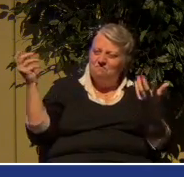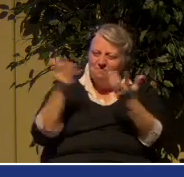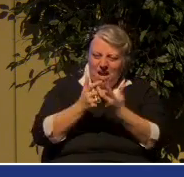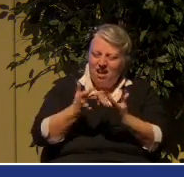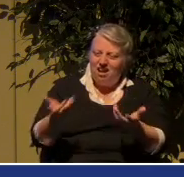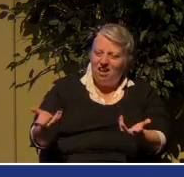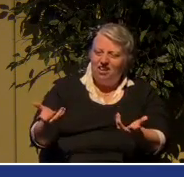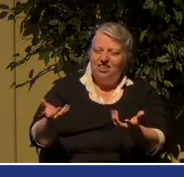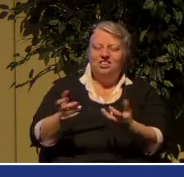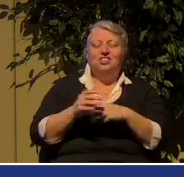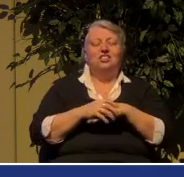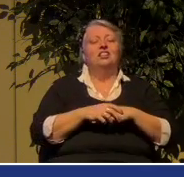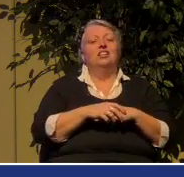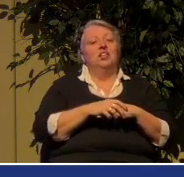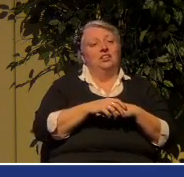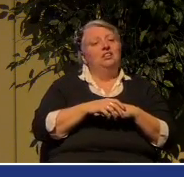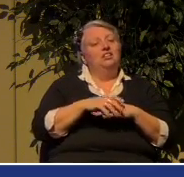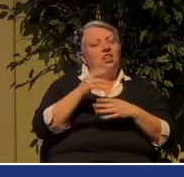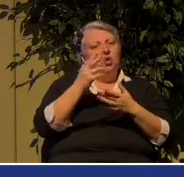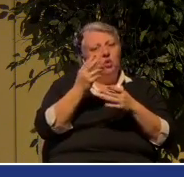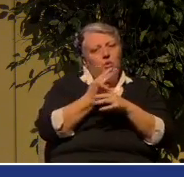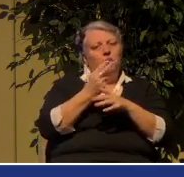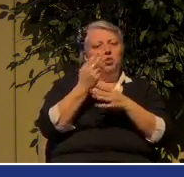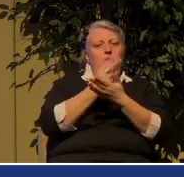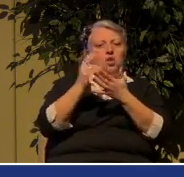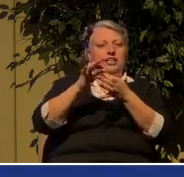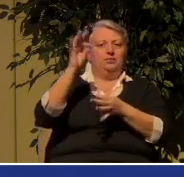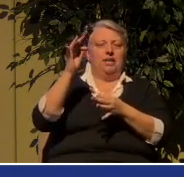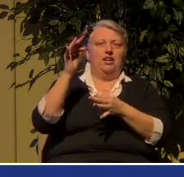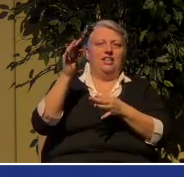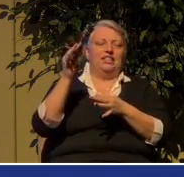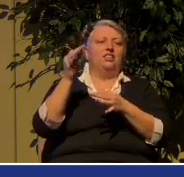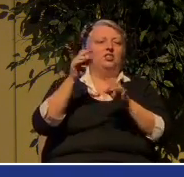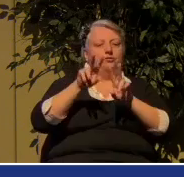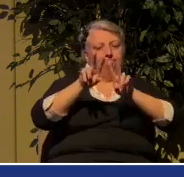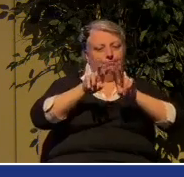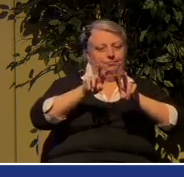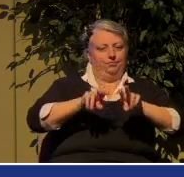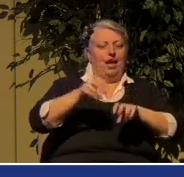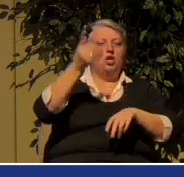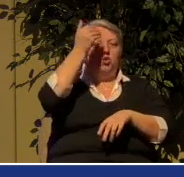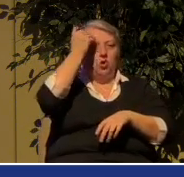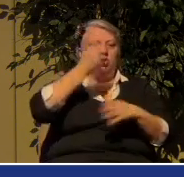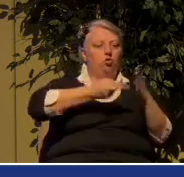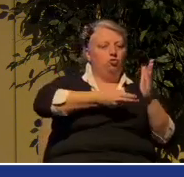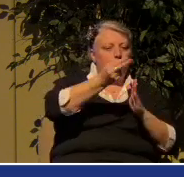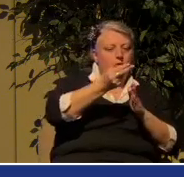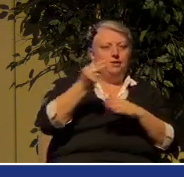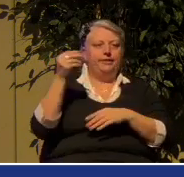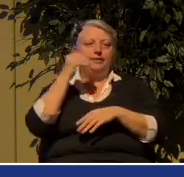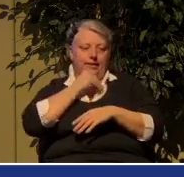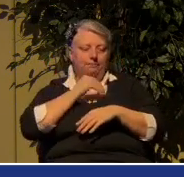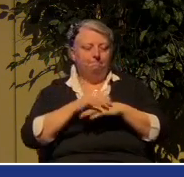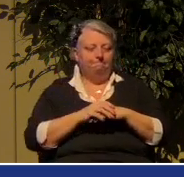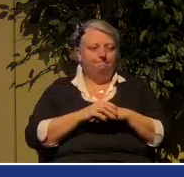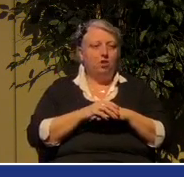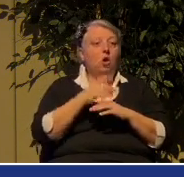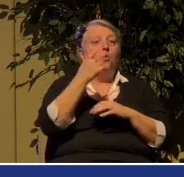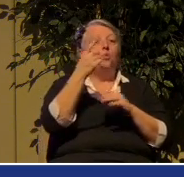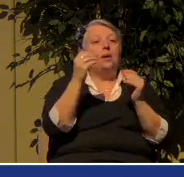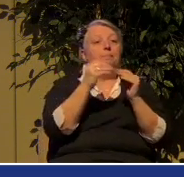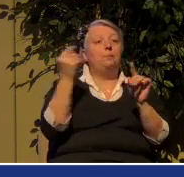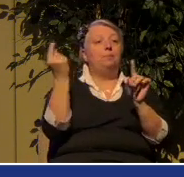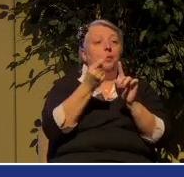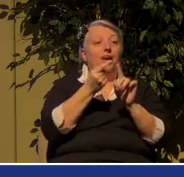to know which is which. All right, one more principle, then we'll be done. But this is the worst